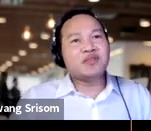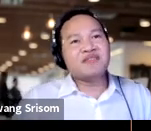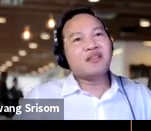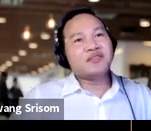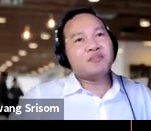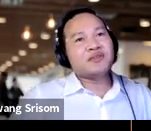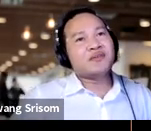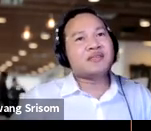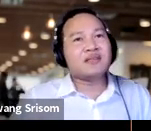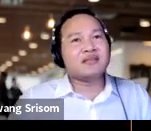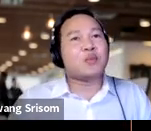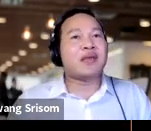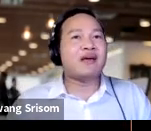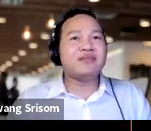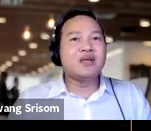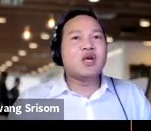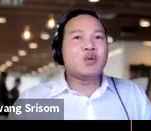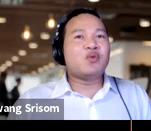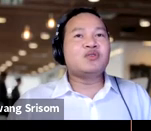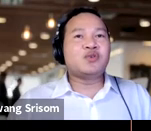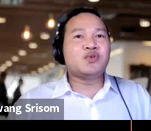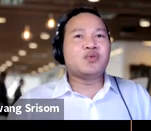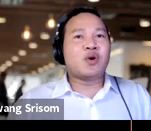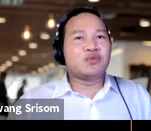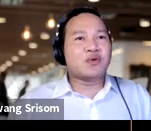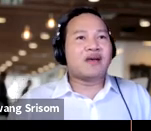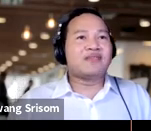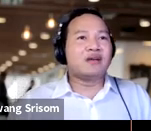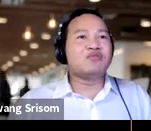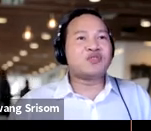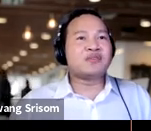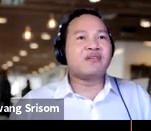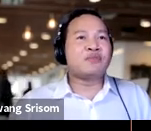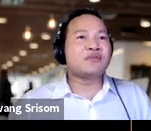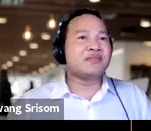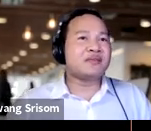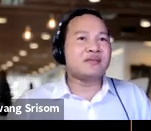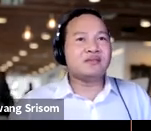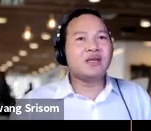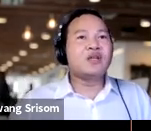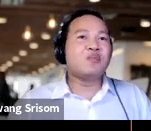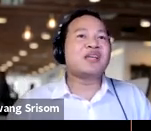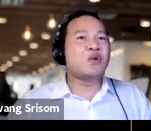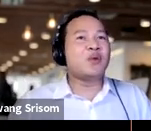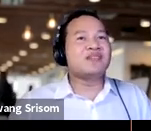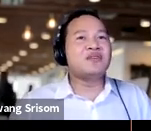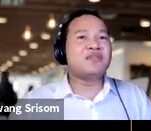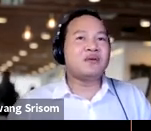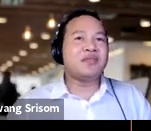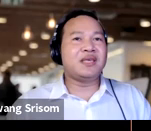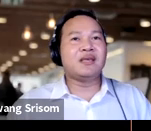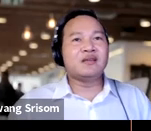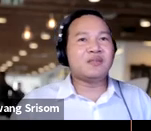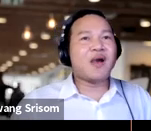community volunteer personal assistance that we have we want to also have a new source of personal assistance to make sure we can